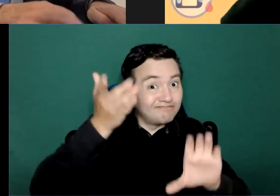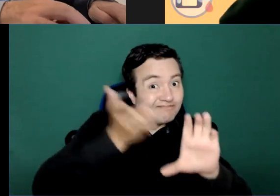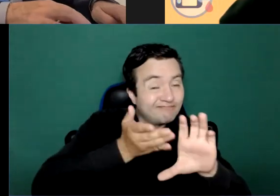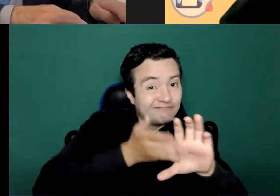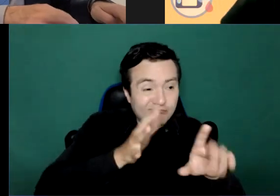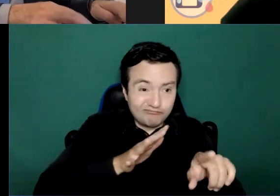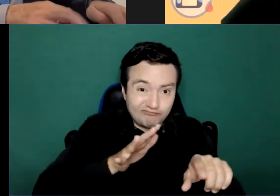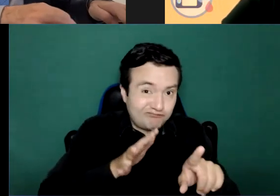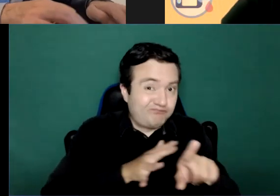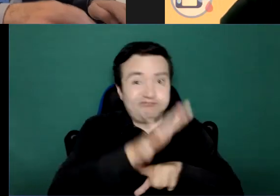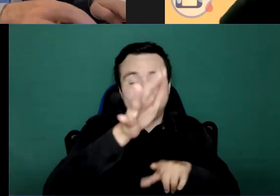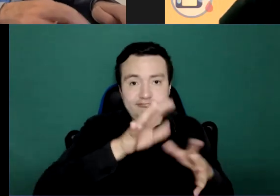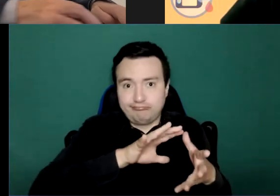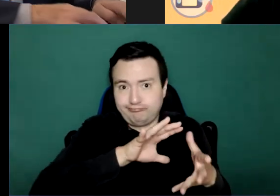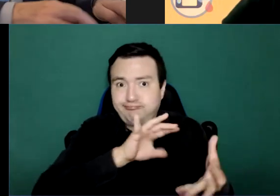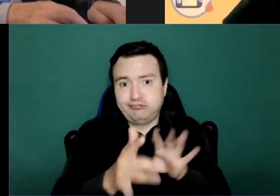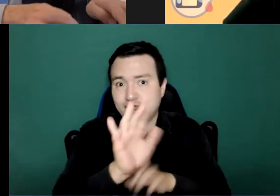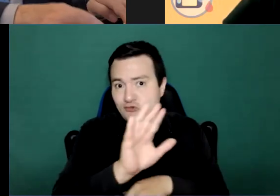in people and